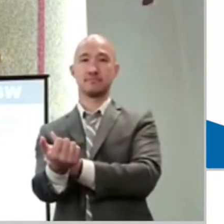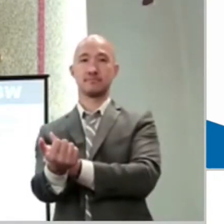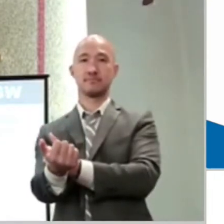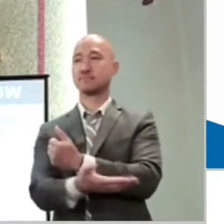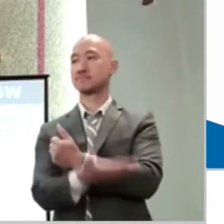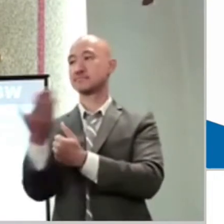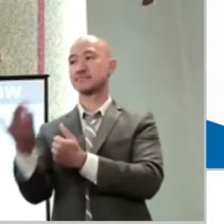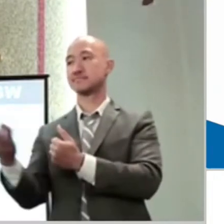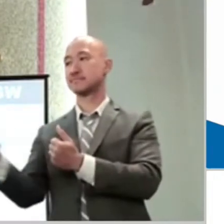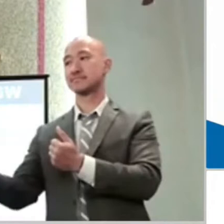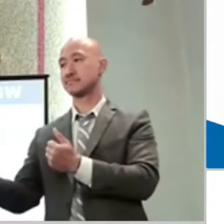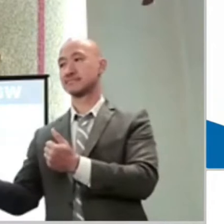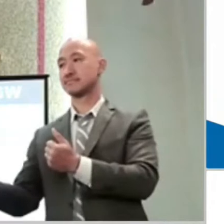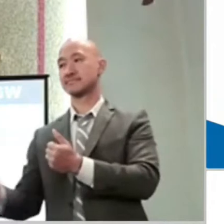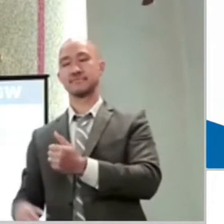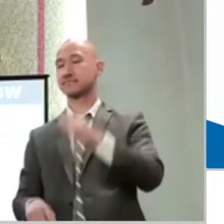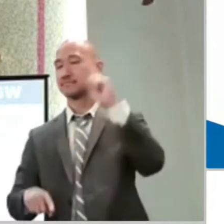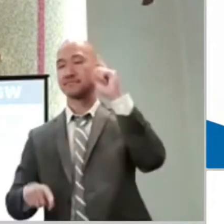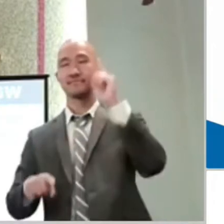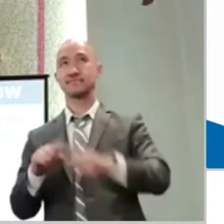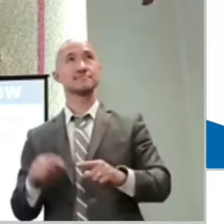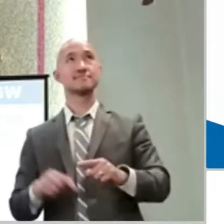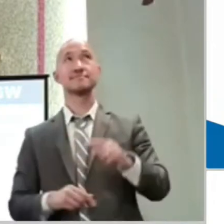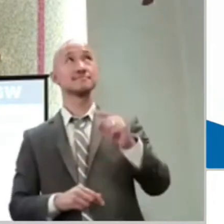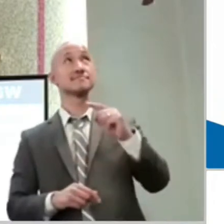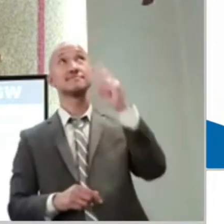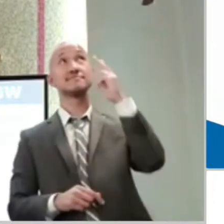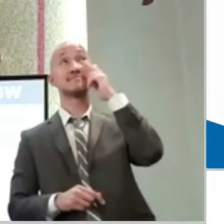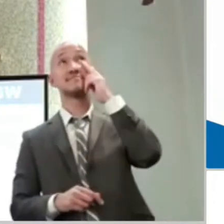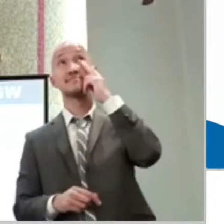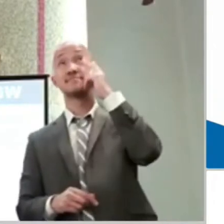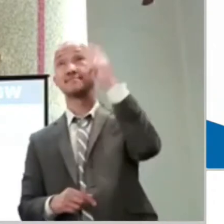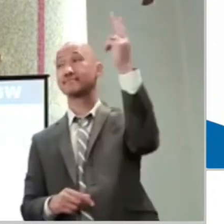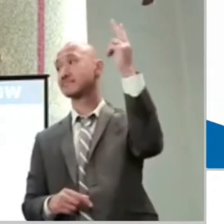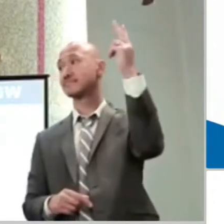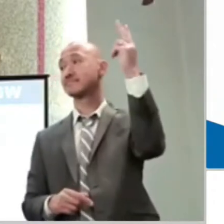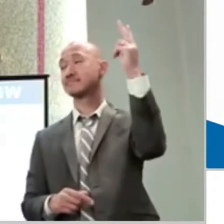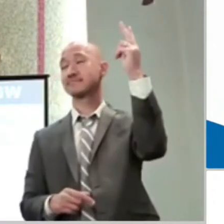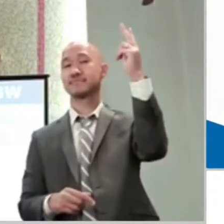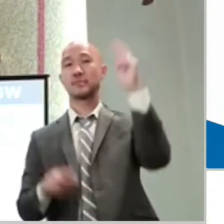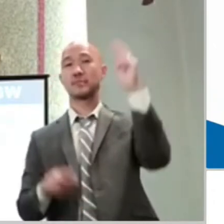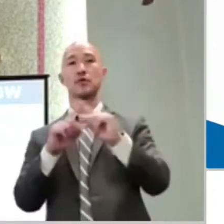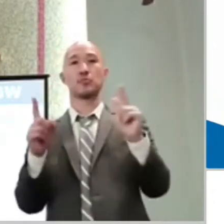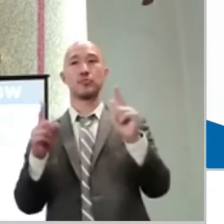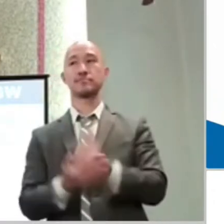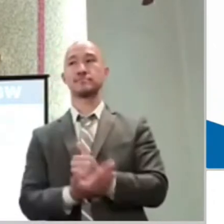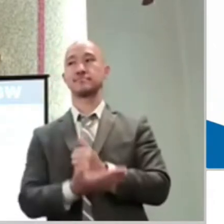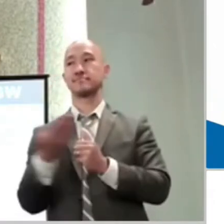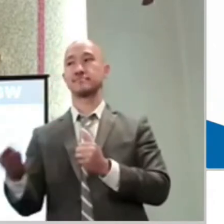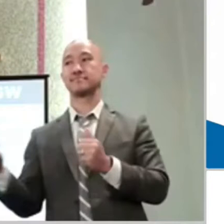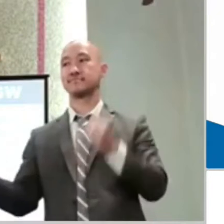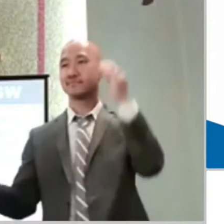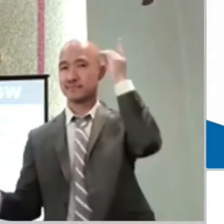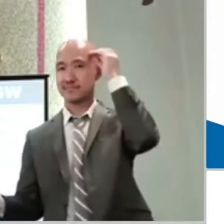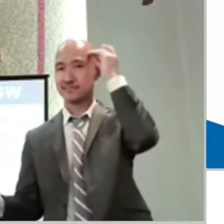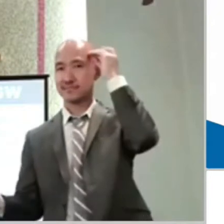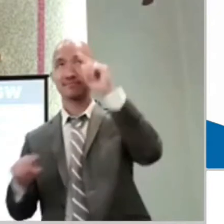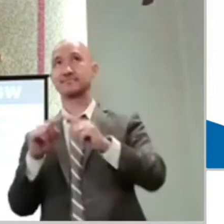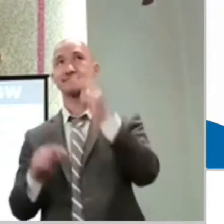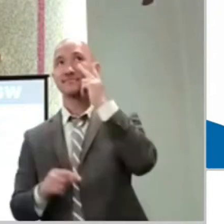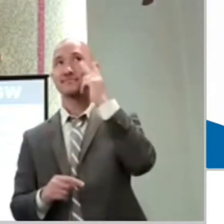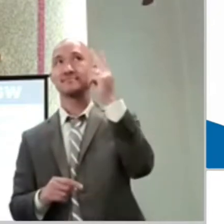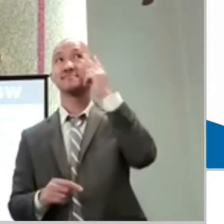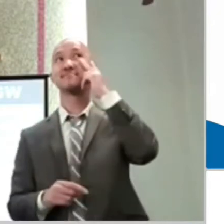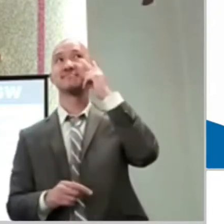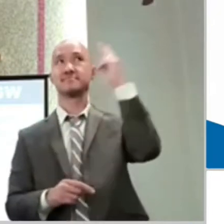can see the seen. But we who see the seen can't see the unseen, and we have trouble with that.